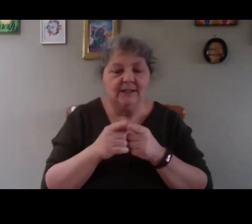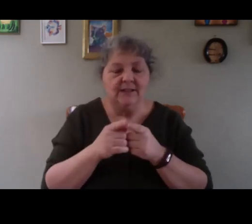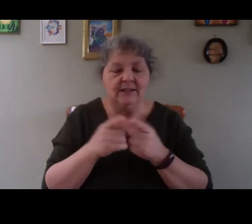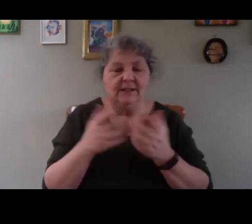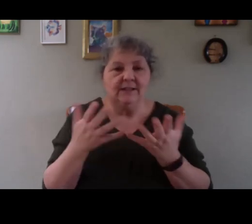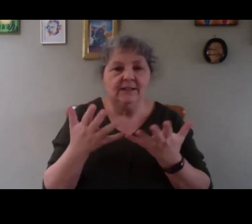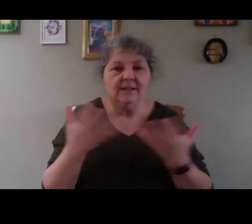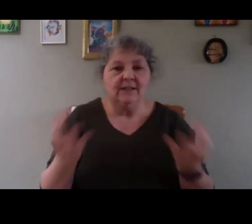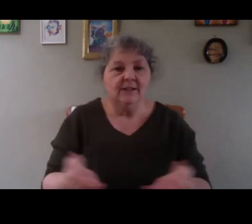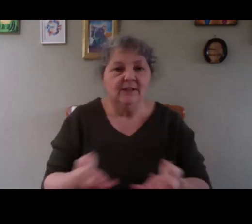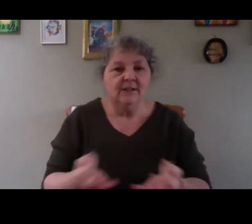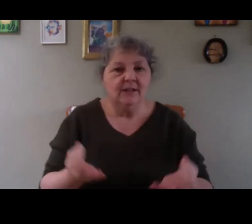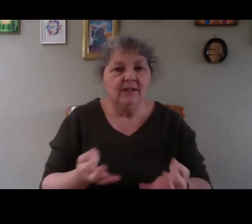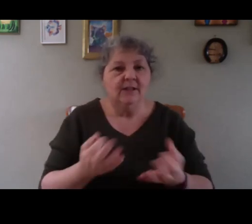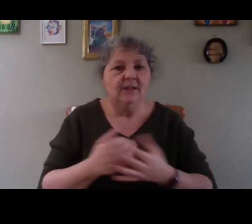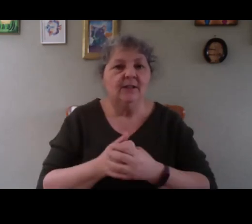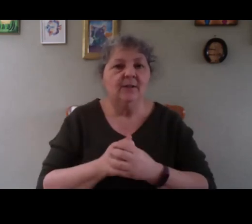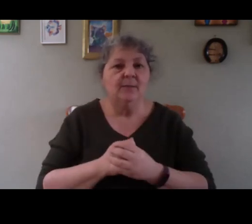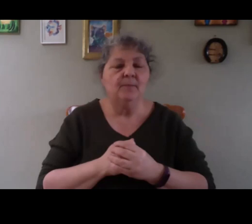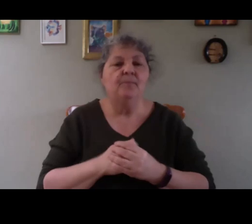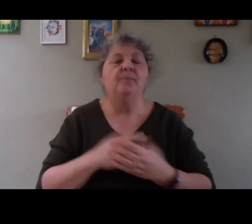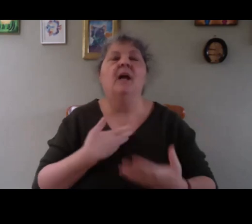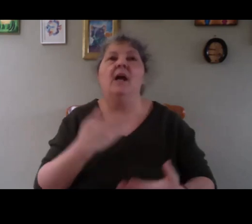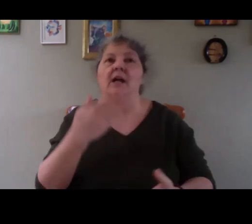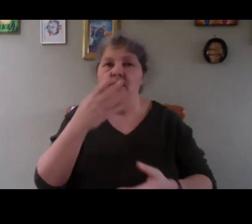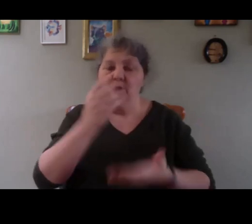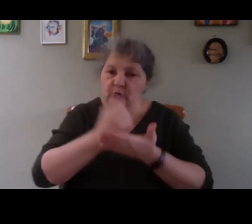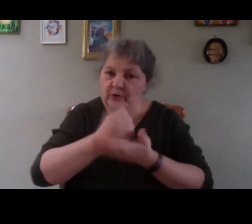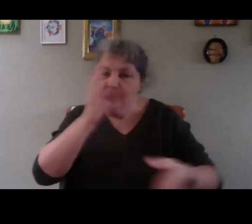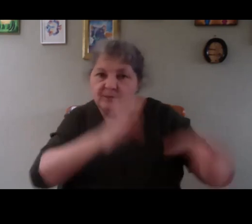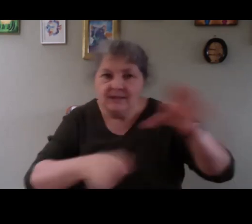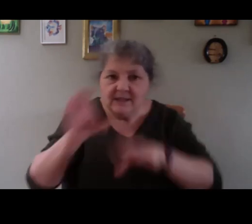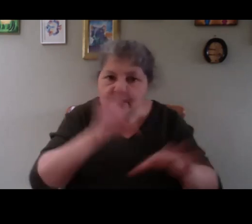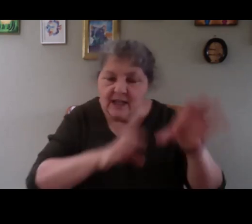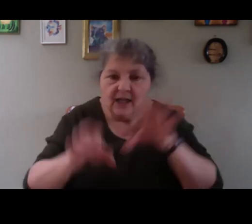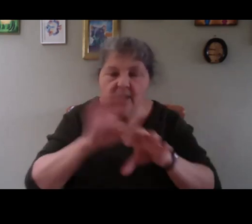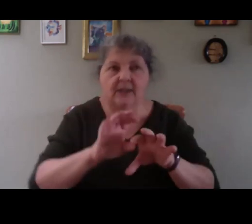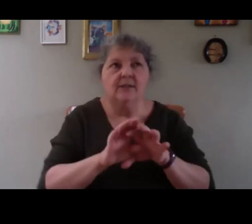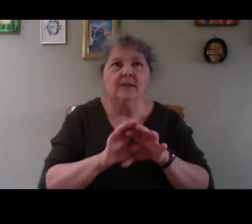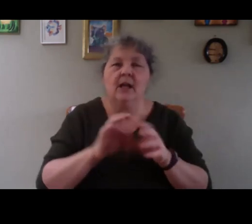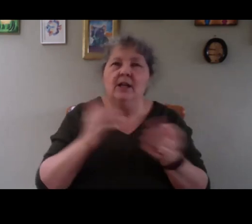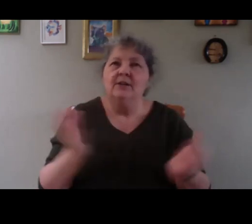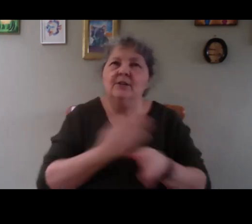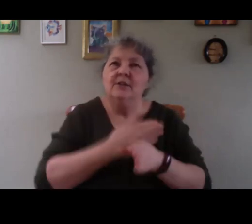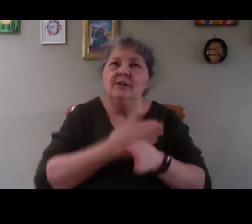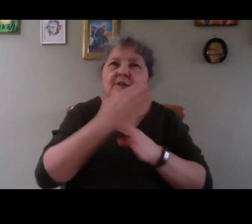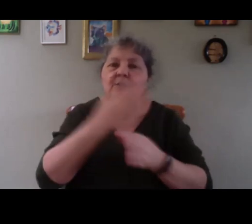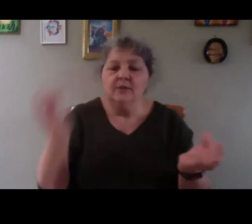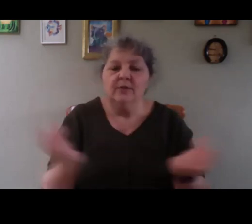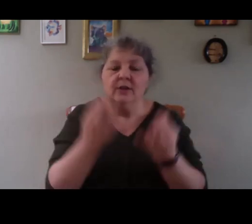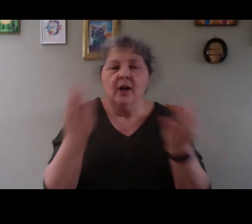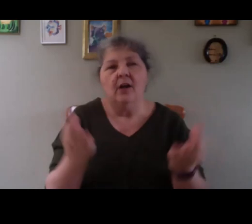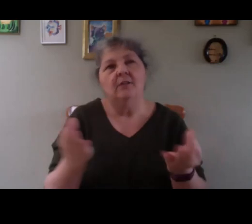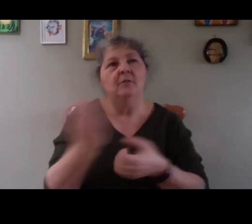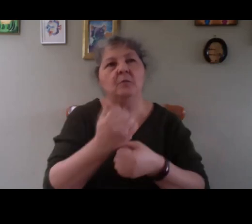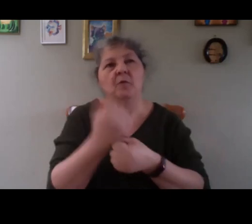have been Agricultural Science. I have started gardening when I was five or six or